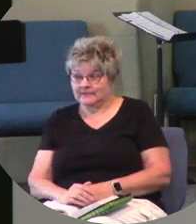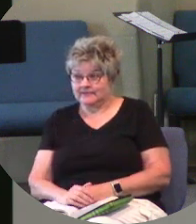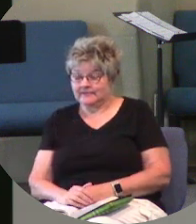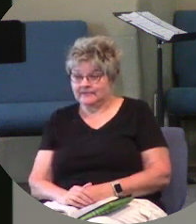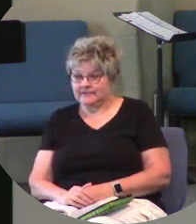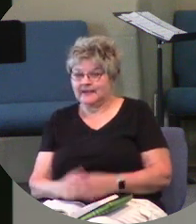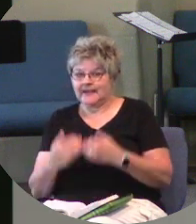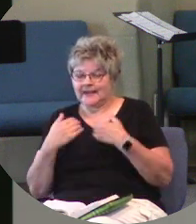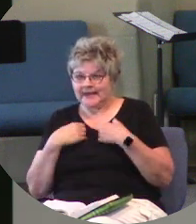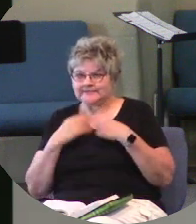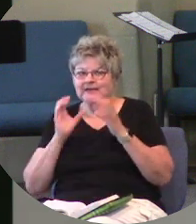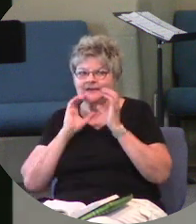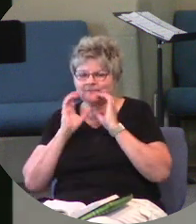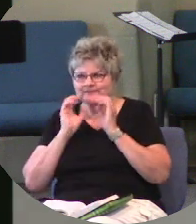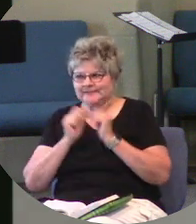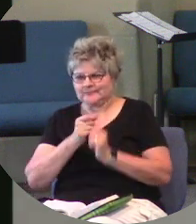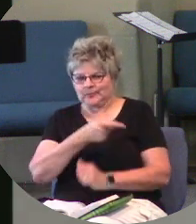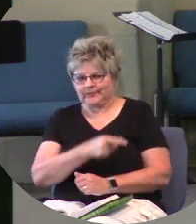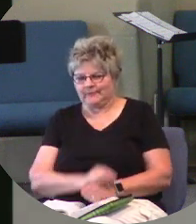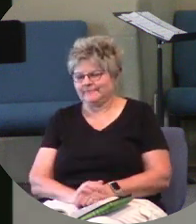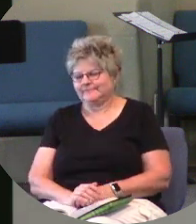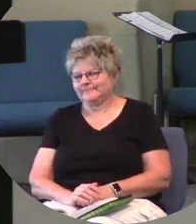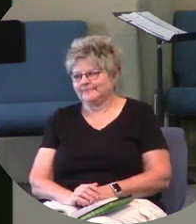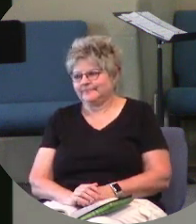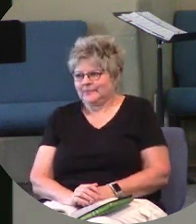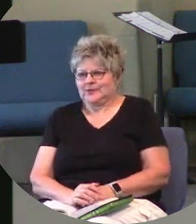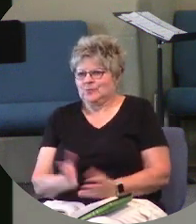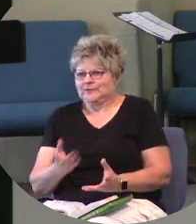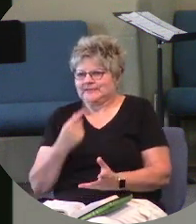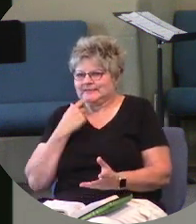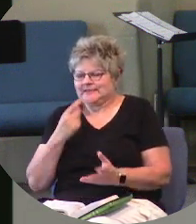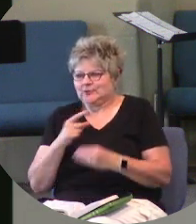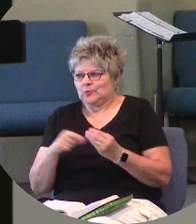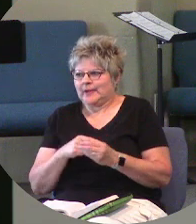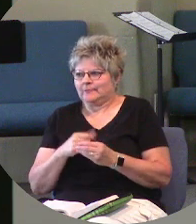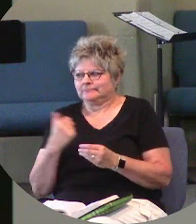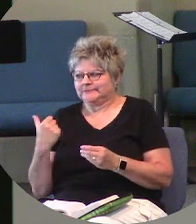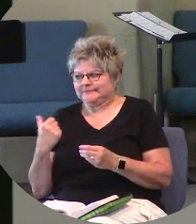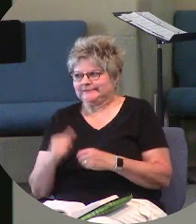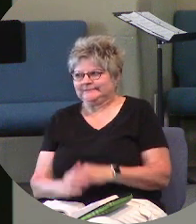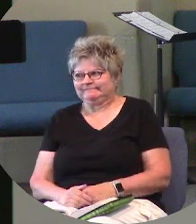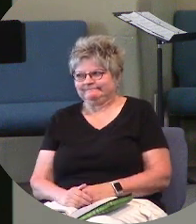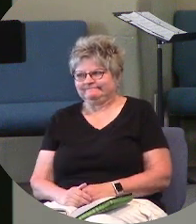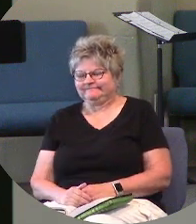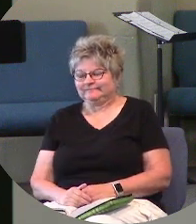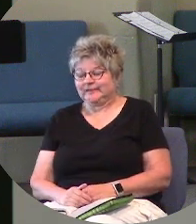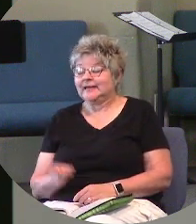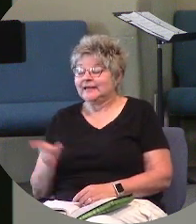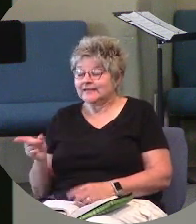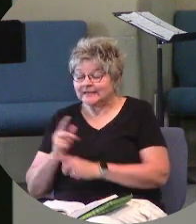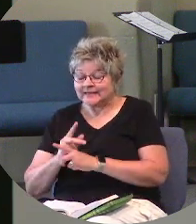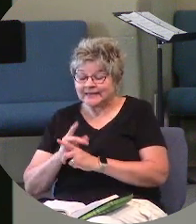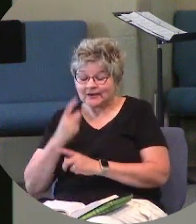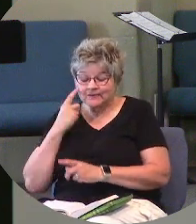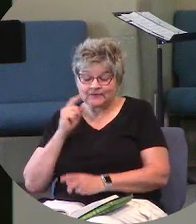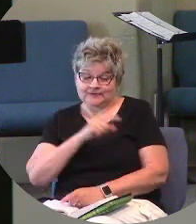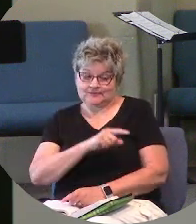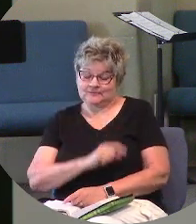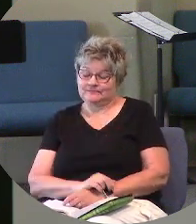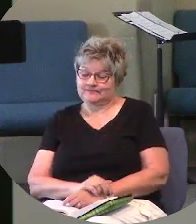has a conversation with her. What does that tell you about Jesus? That He cared for this lady